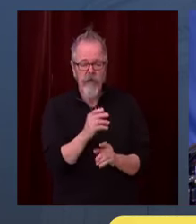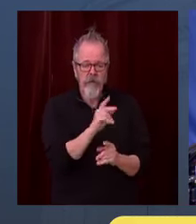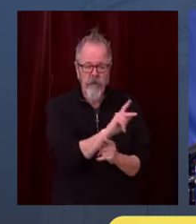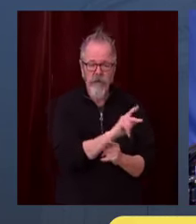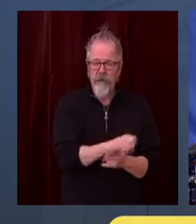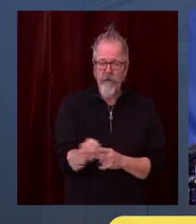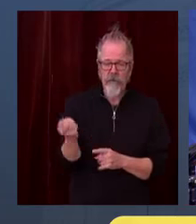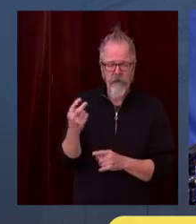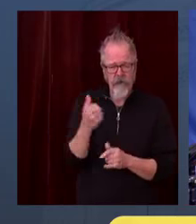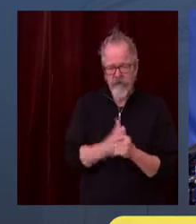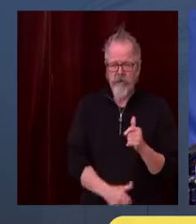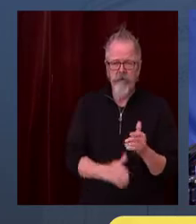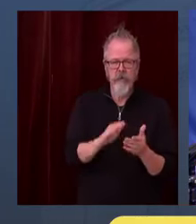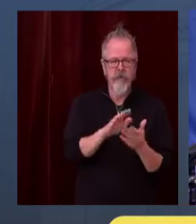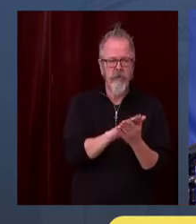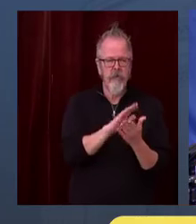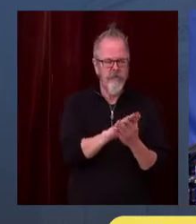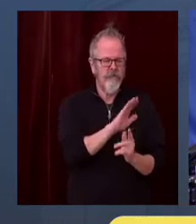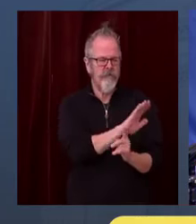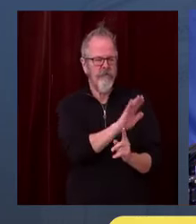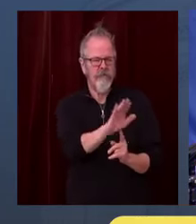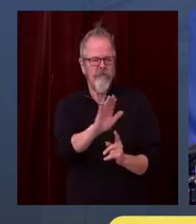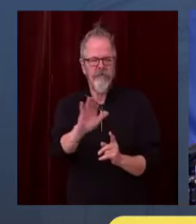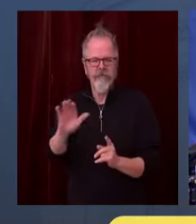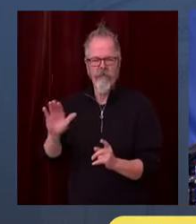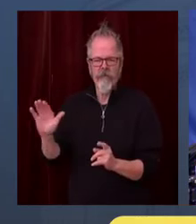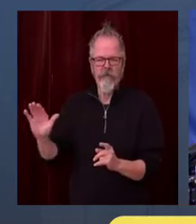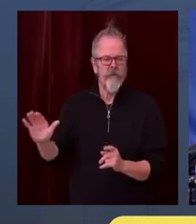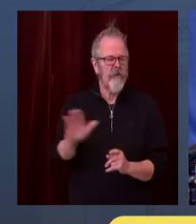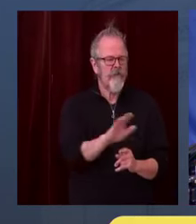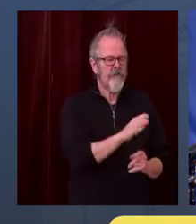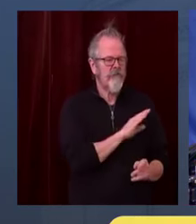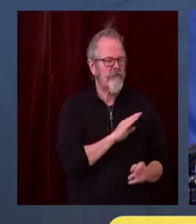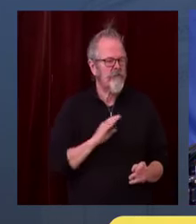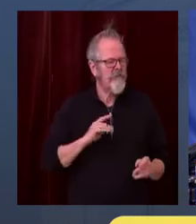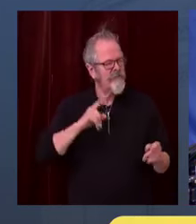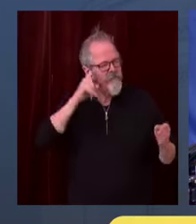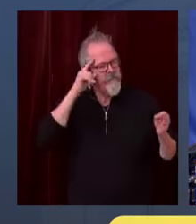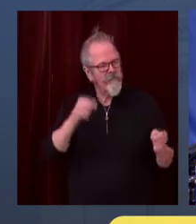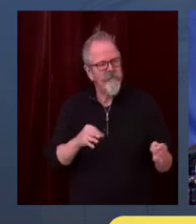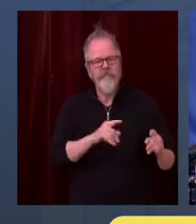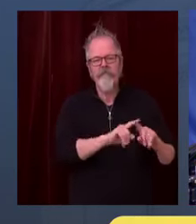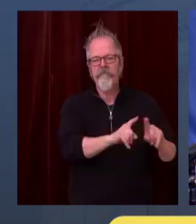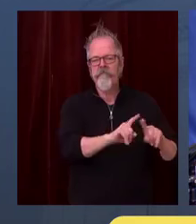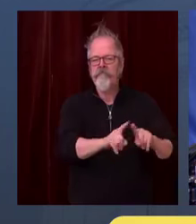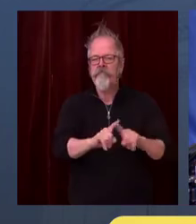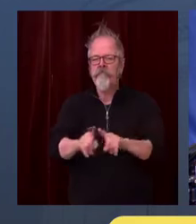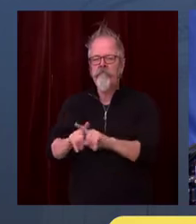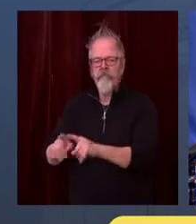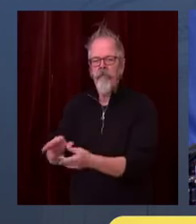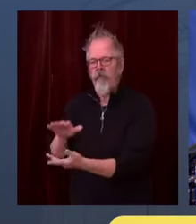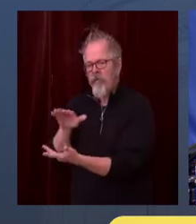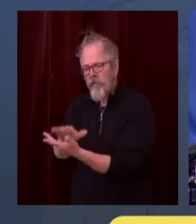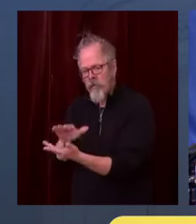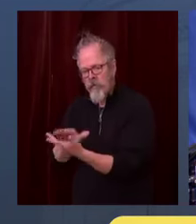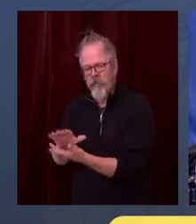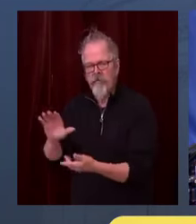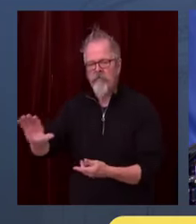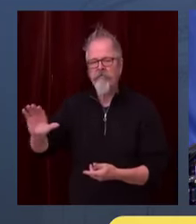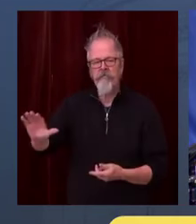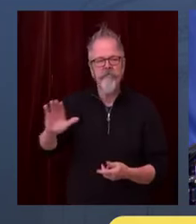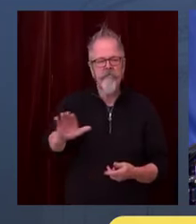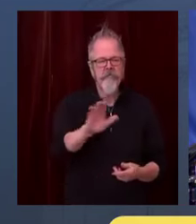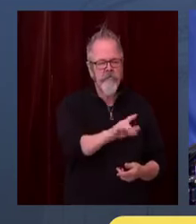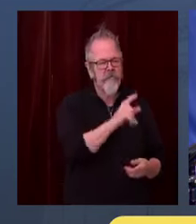action for the other restrictions? Yes. What we have found is that the pandemic is